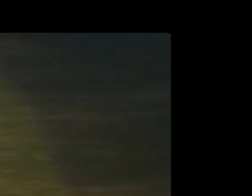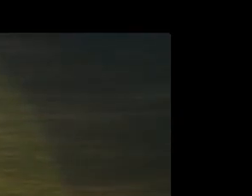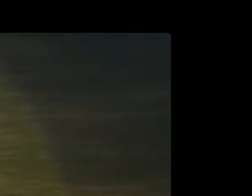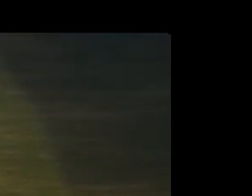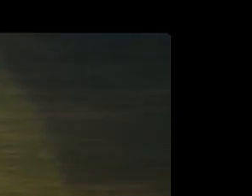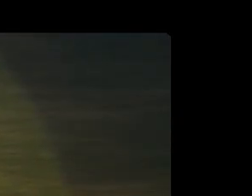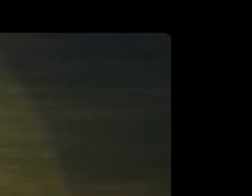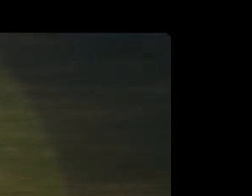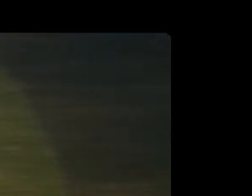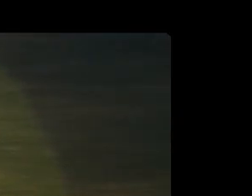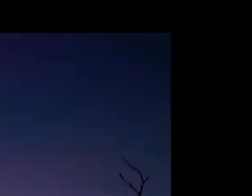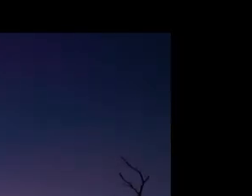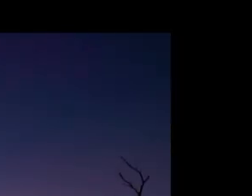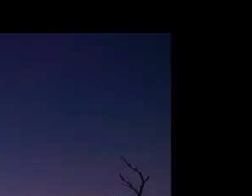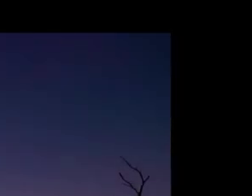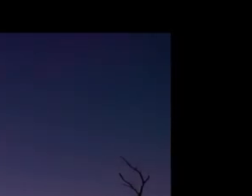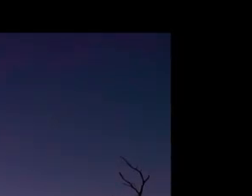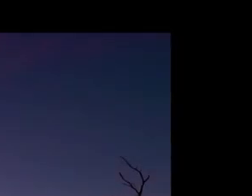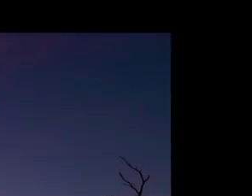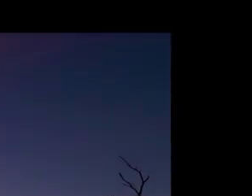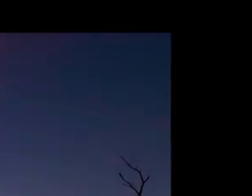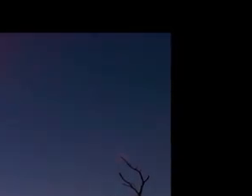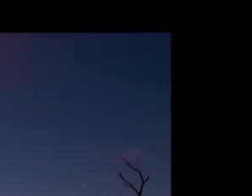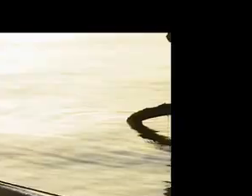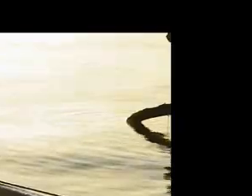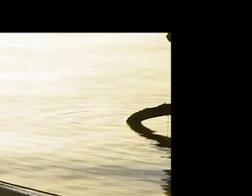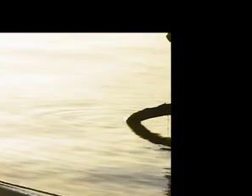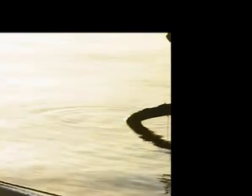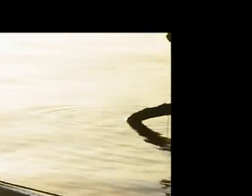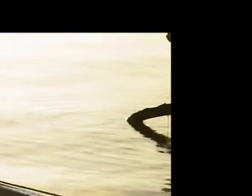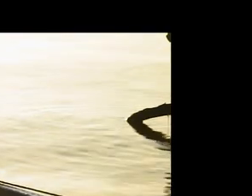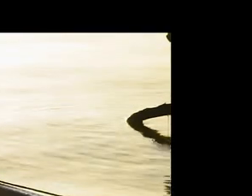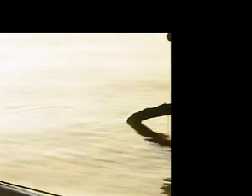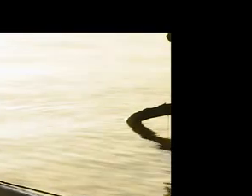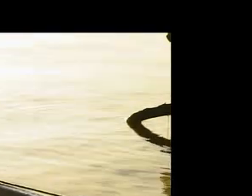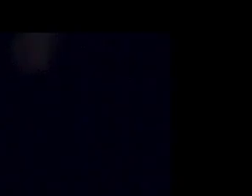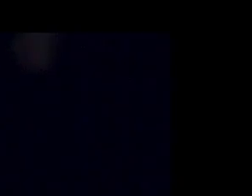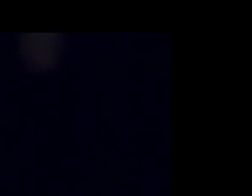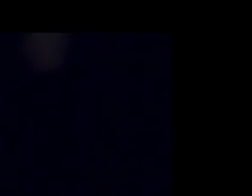Apologies for this one guy, the technology might be a little bit dated, but probably